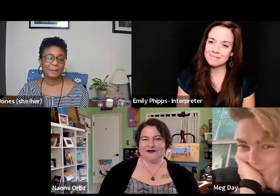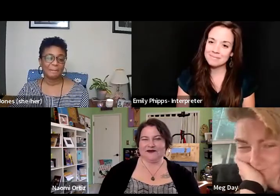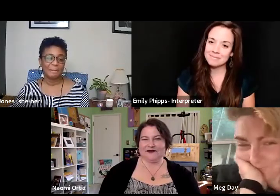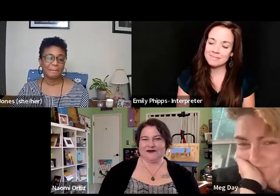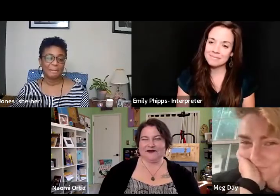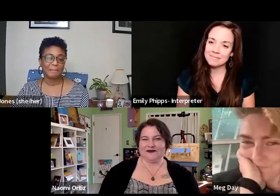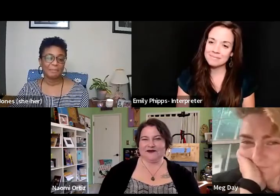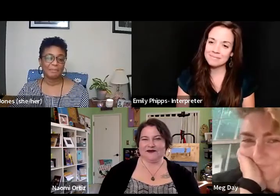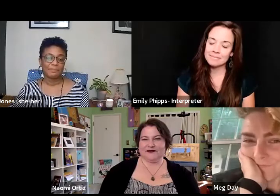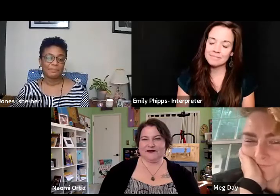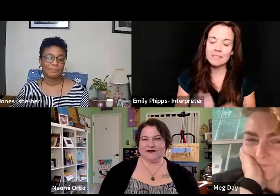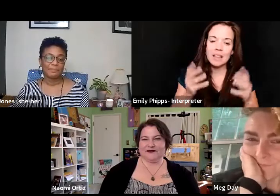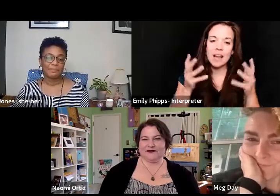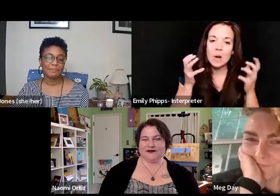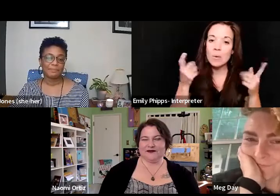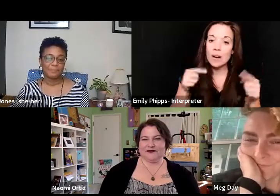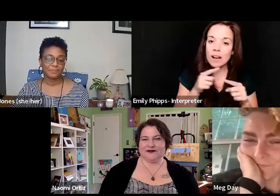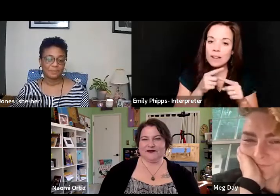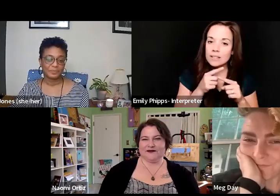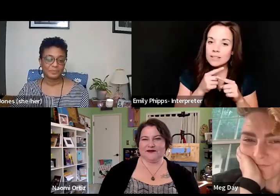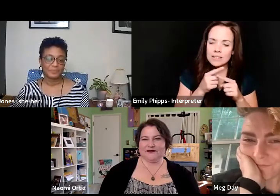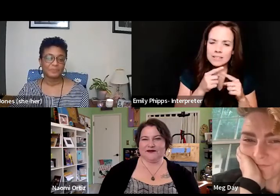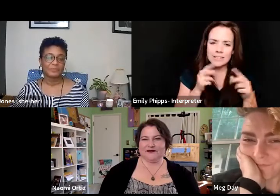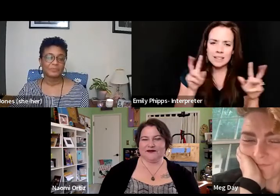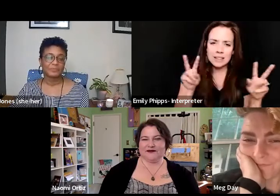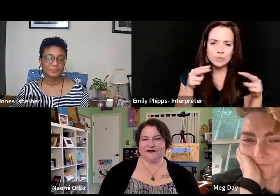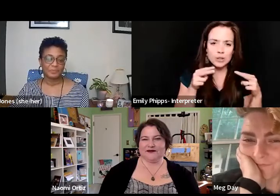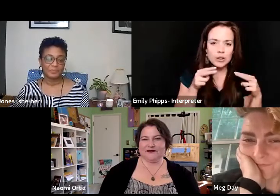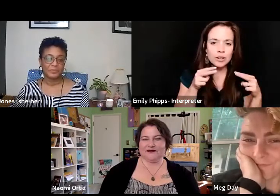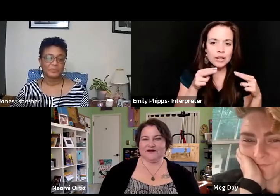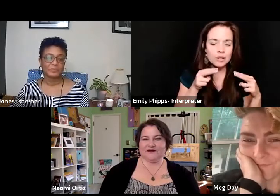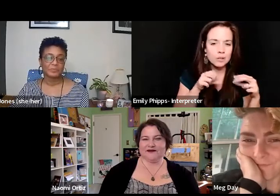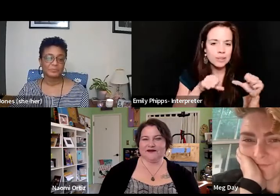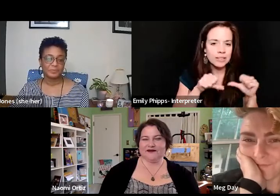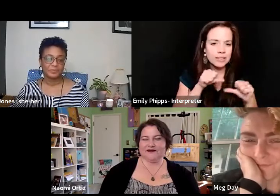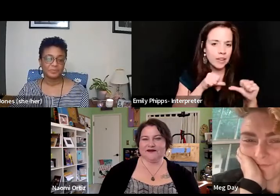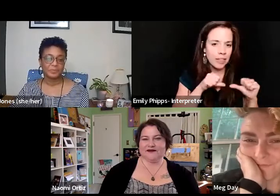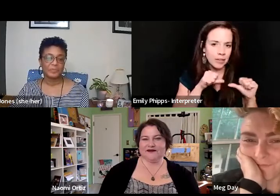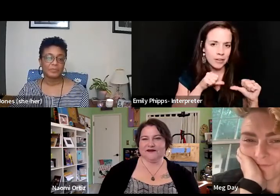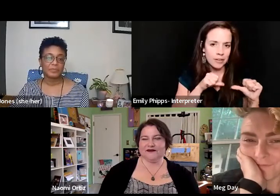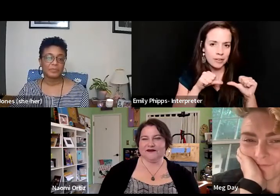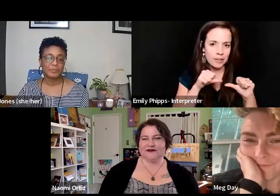I want us to just keep turning towards each other. I mean, I guess this is the thing, like I,